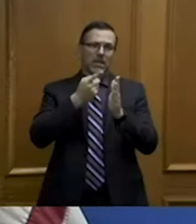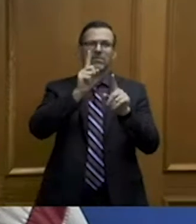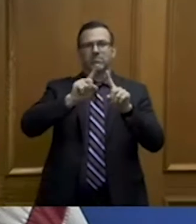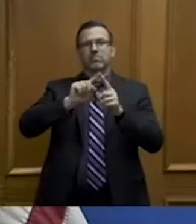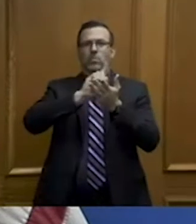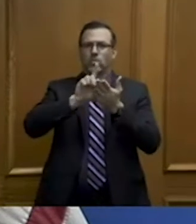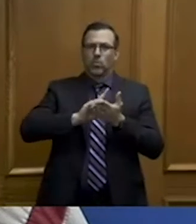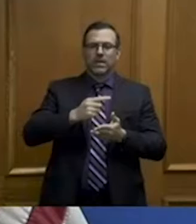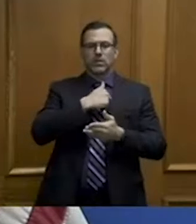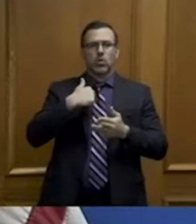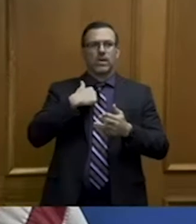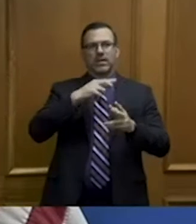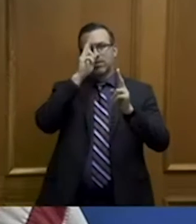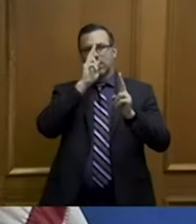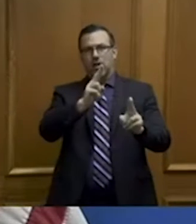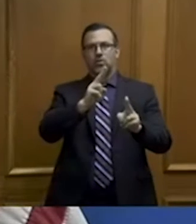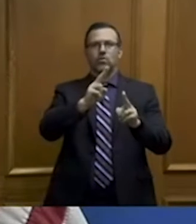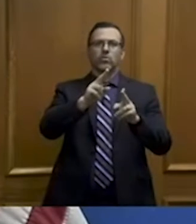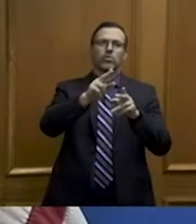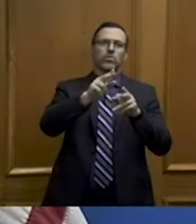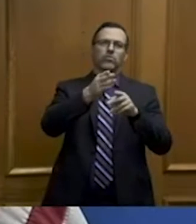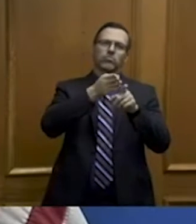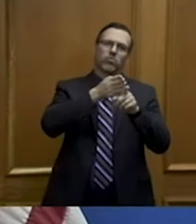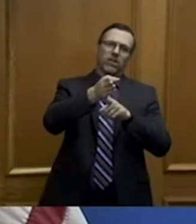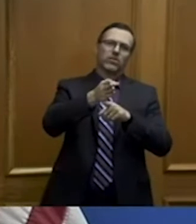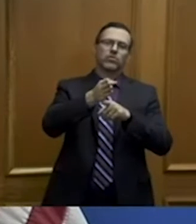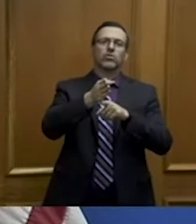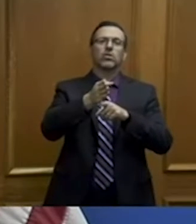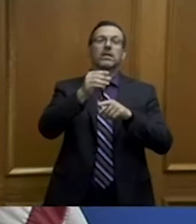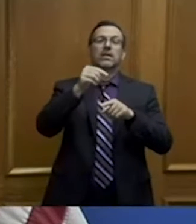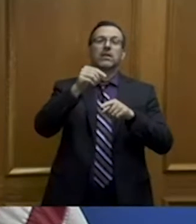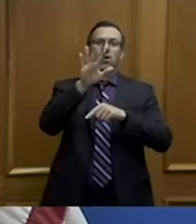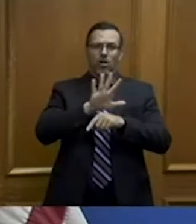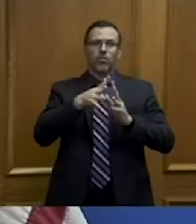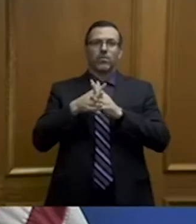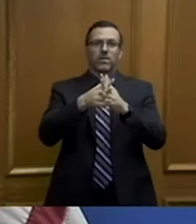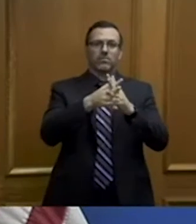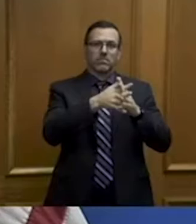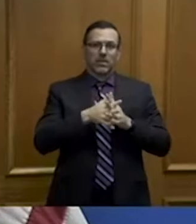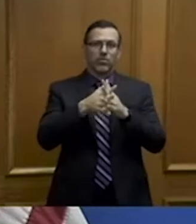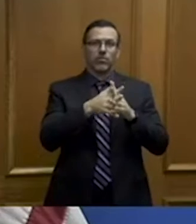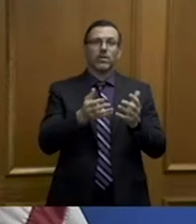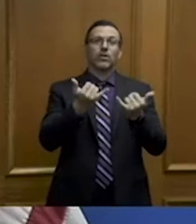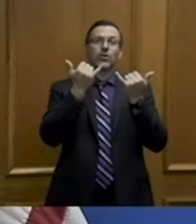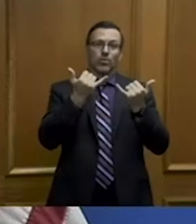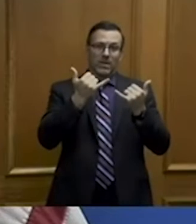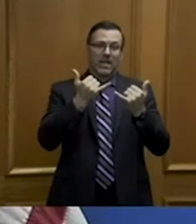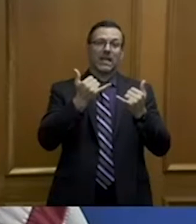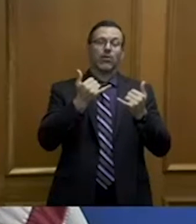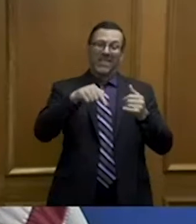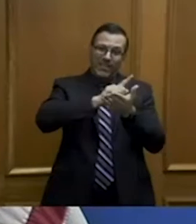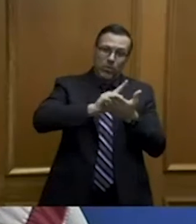professionals that are serving across this country. And this week it is Correctional Officer